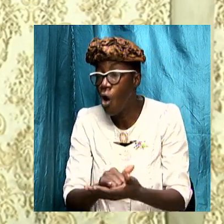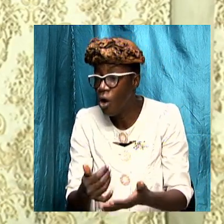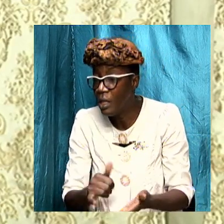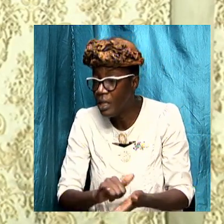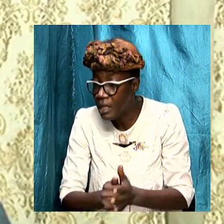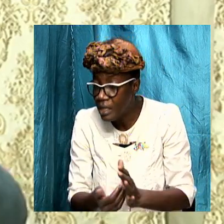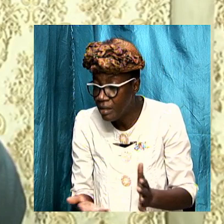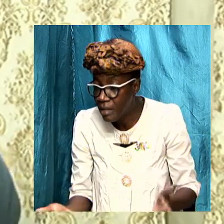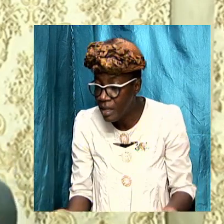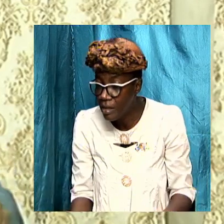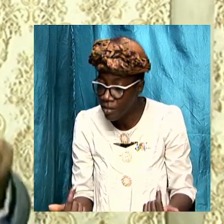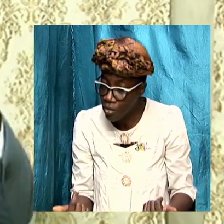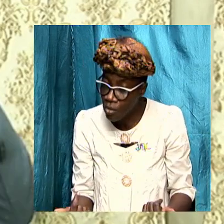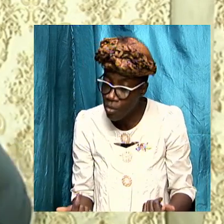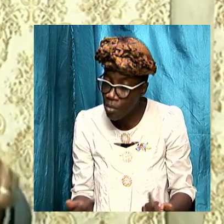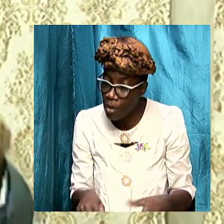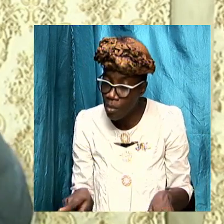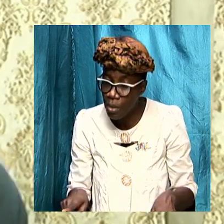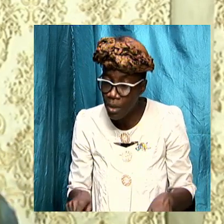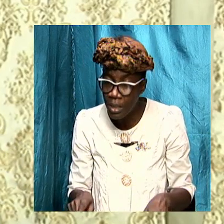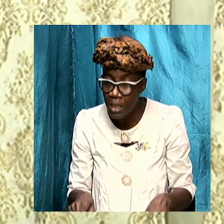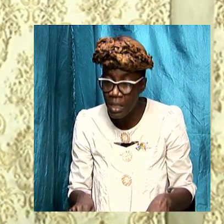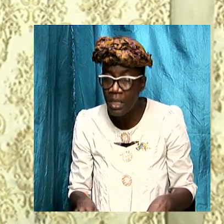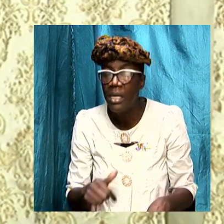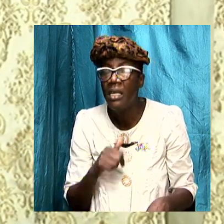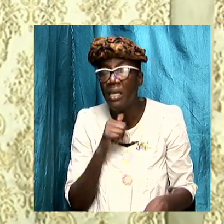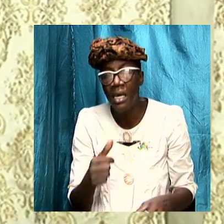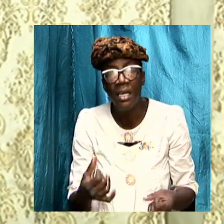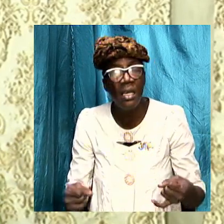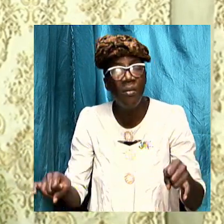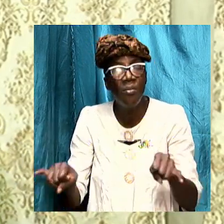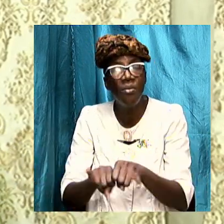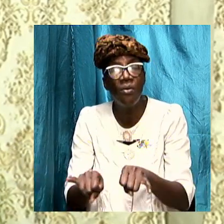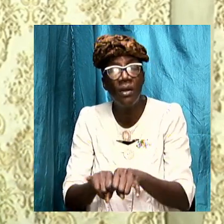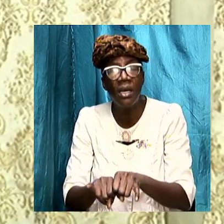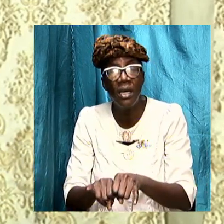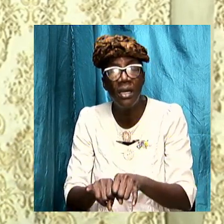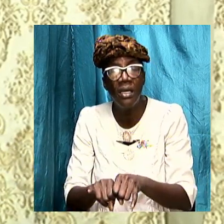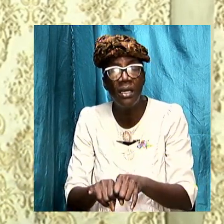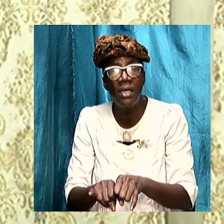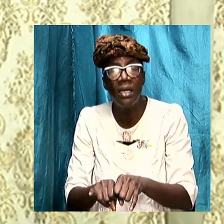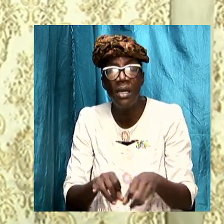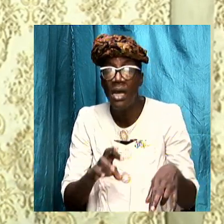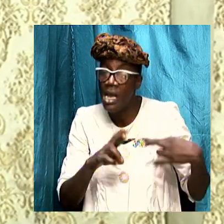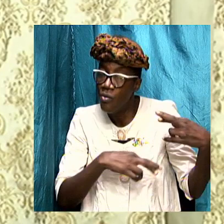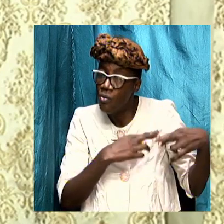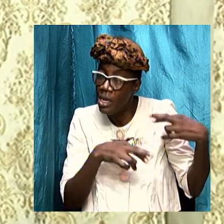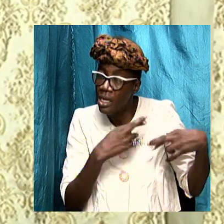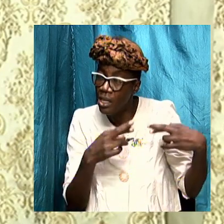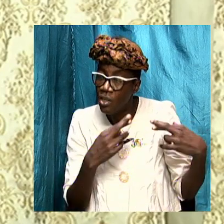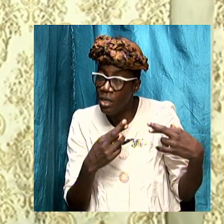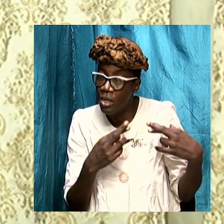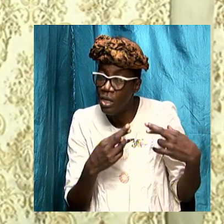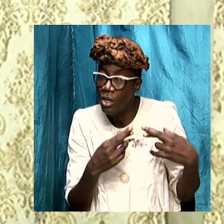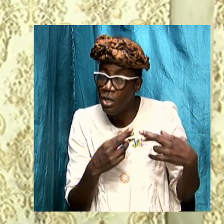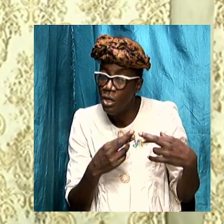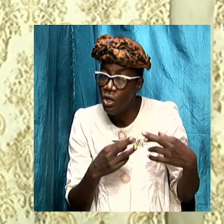but these are insignificant in relation to the main event